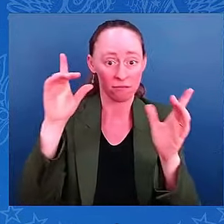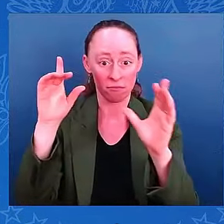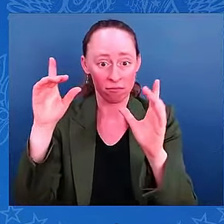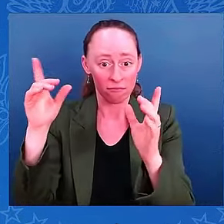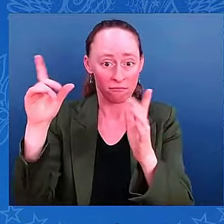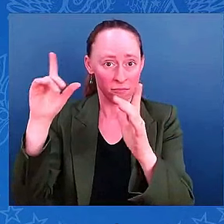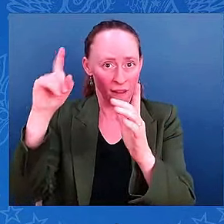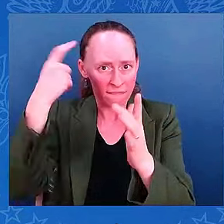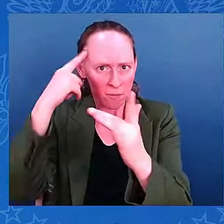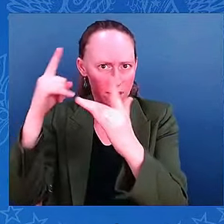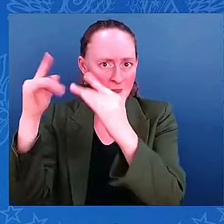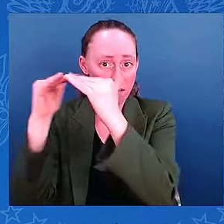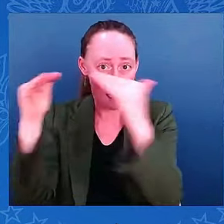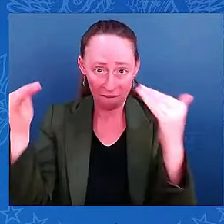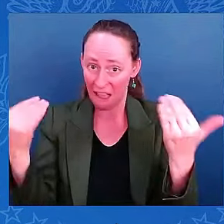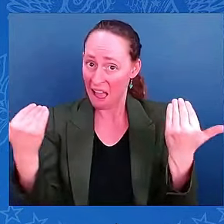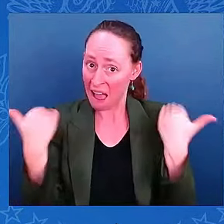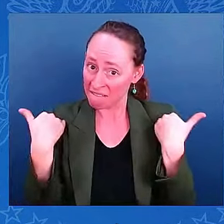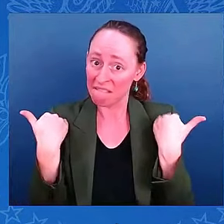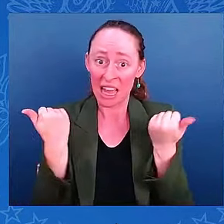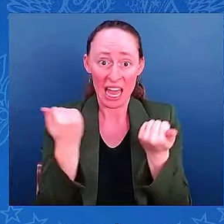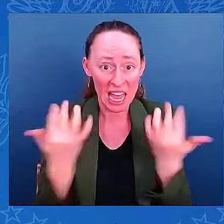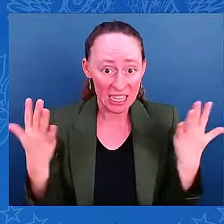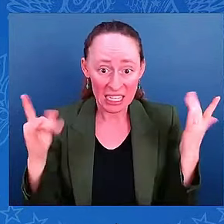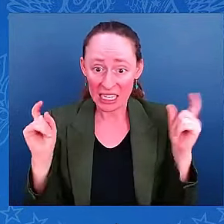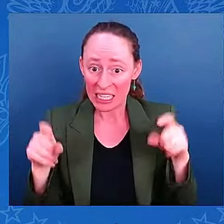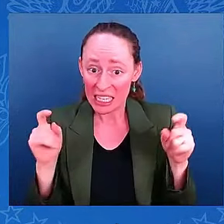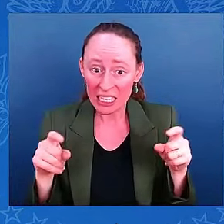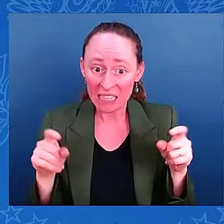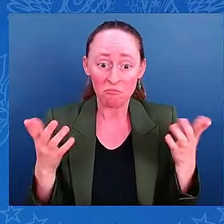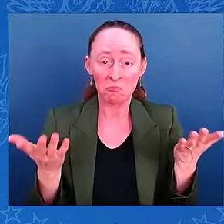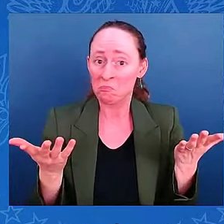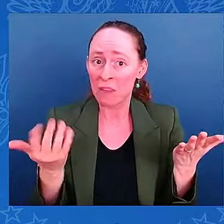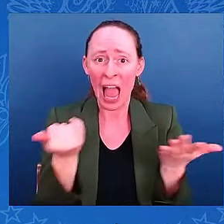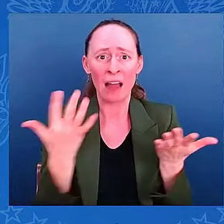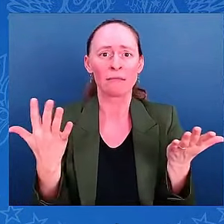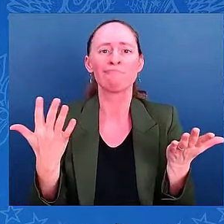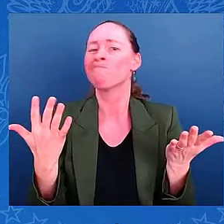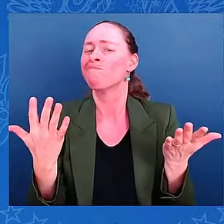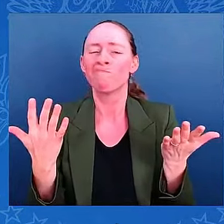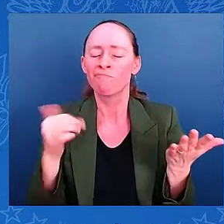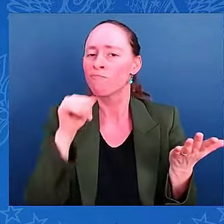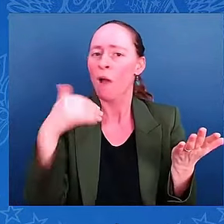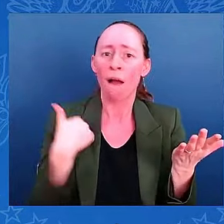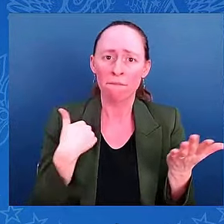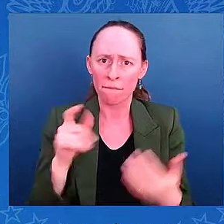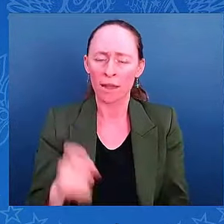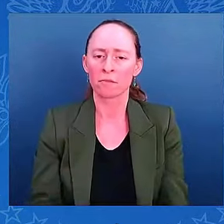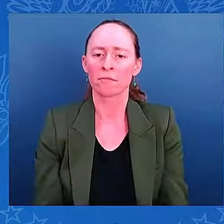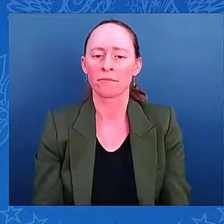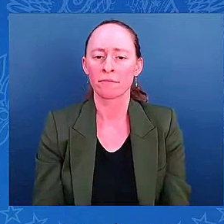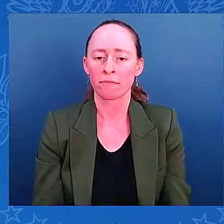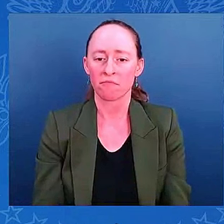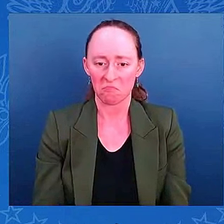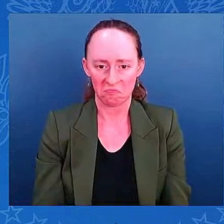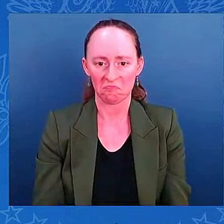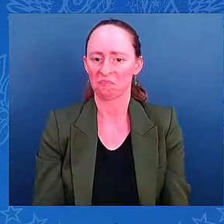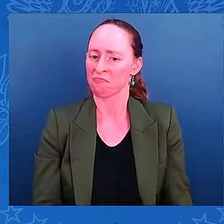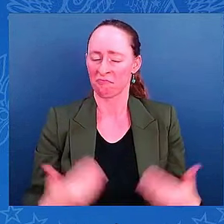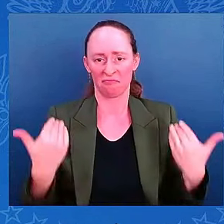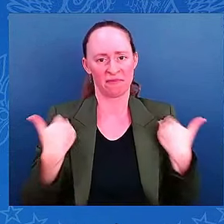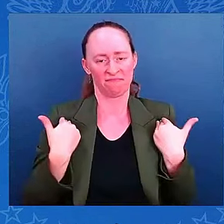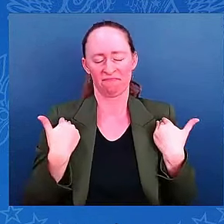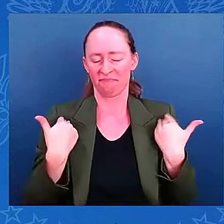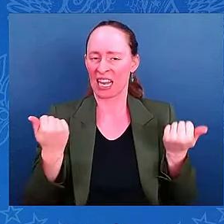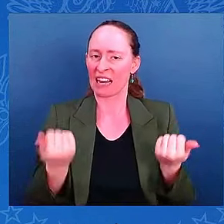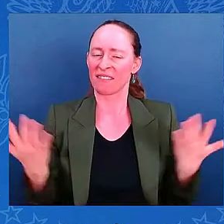anything lacking? We certainly do have all of the resources. We are well positioned to continue to